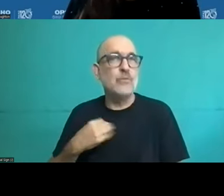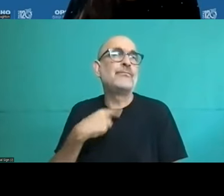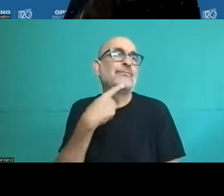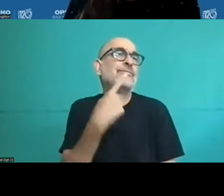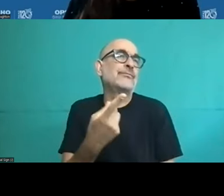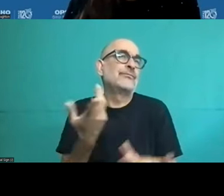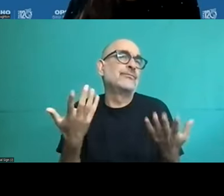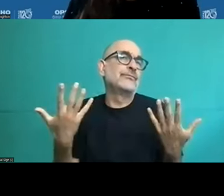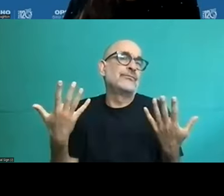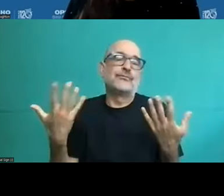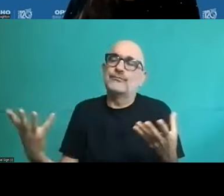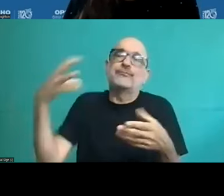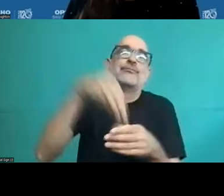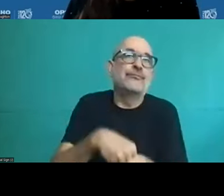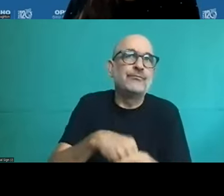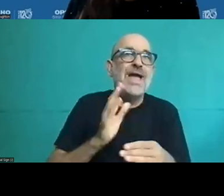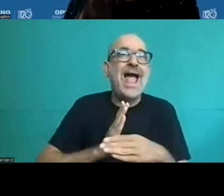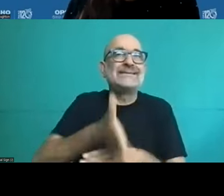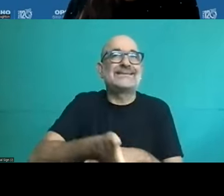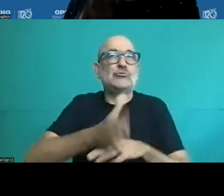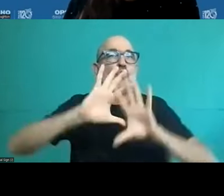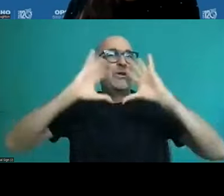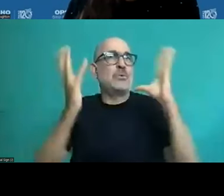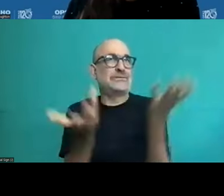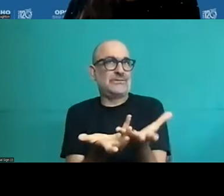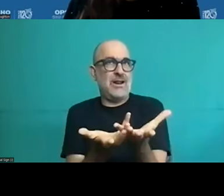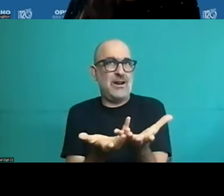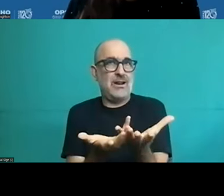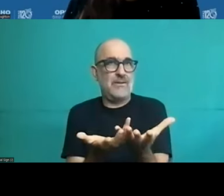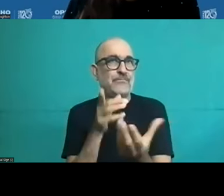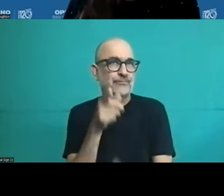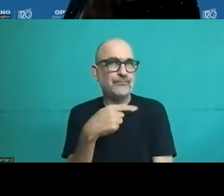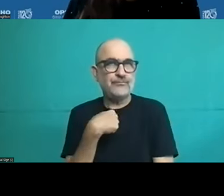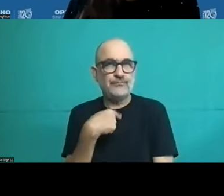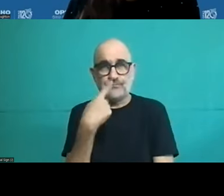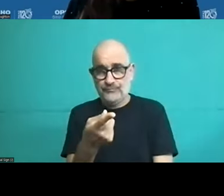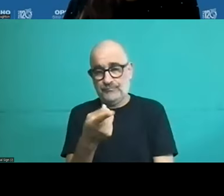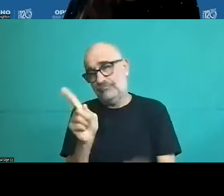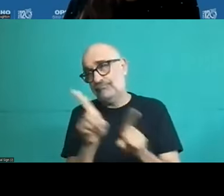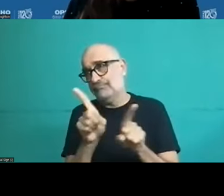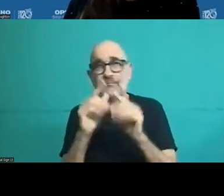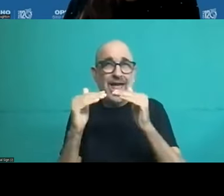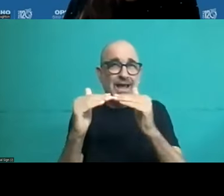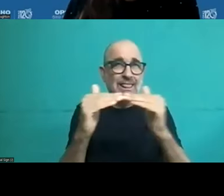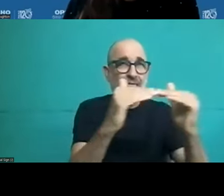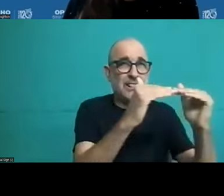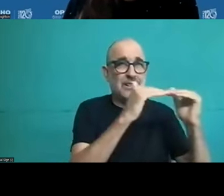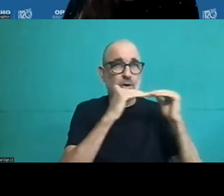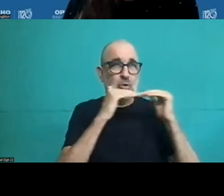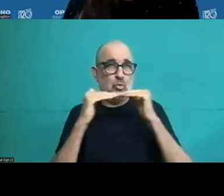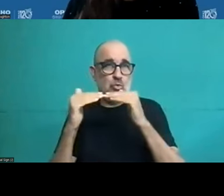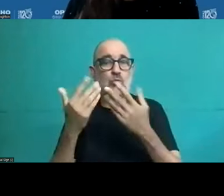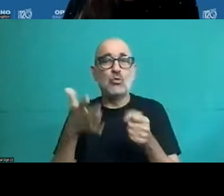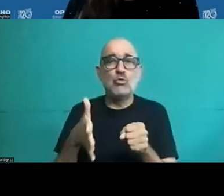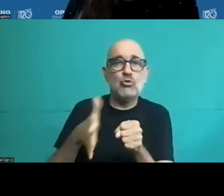differentiate what issues are within the regulatory and the general policy